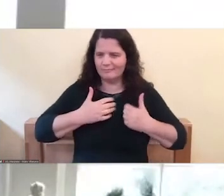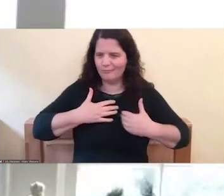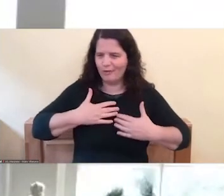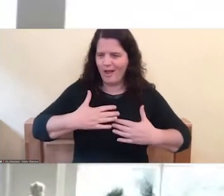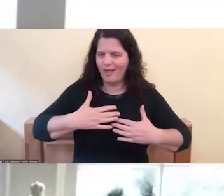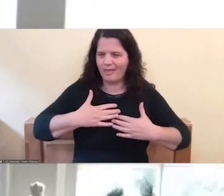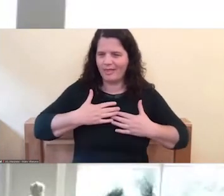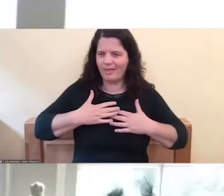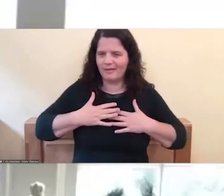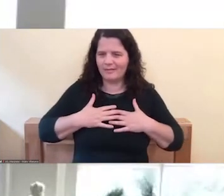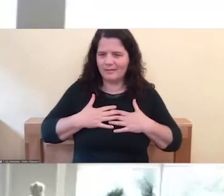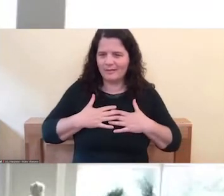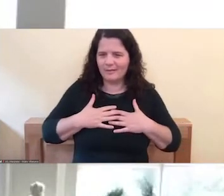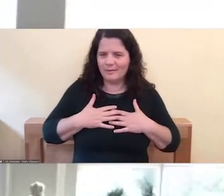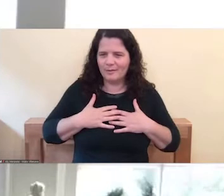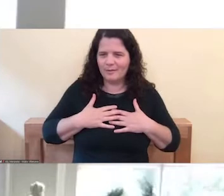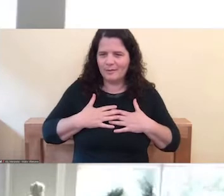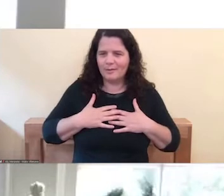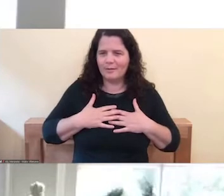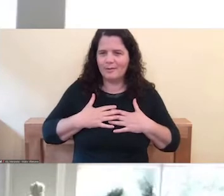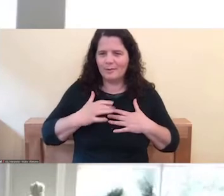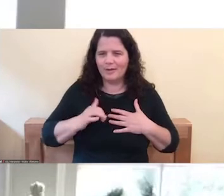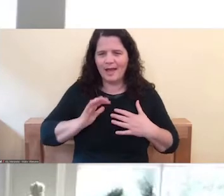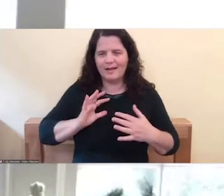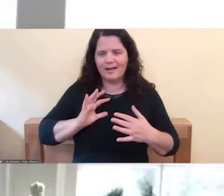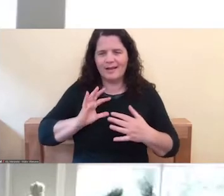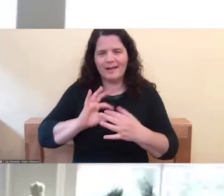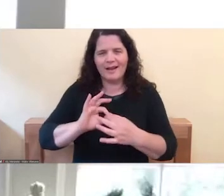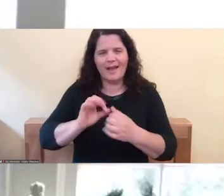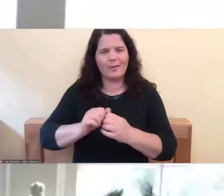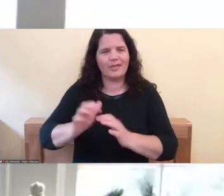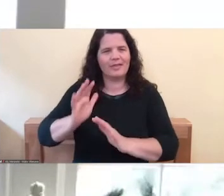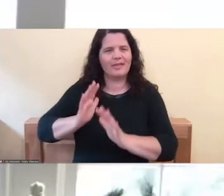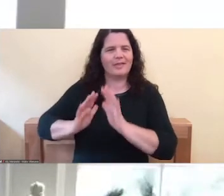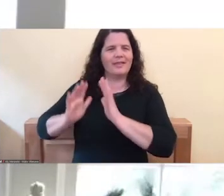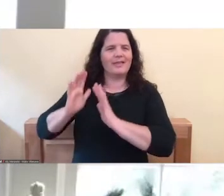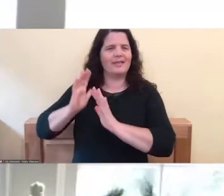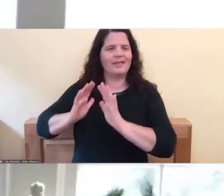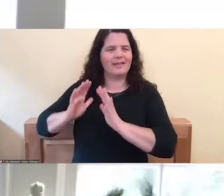connect with all the ancestors that made this life possible.